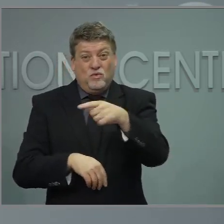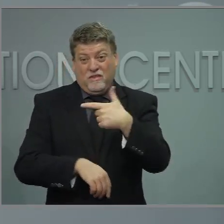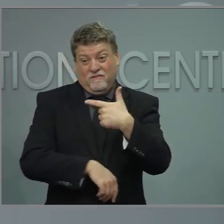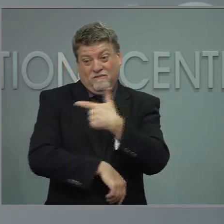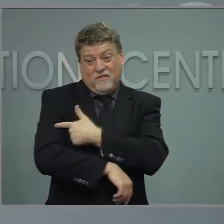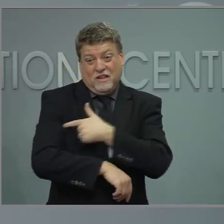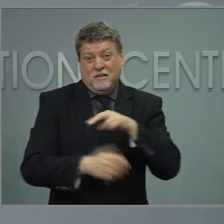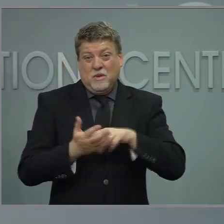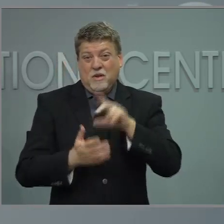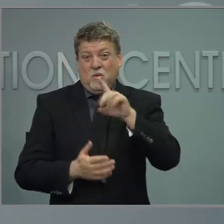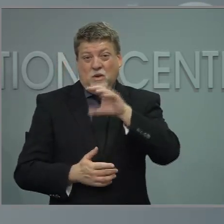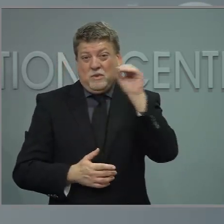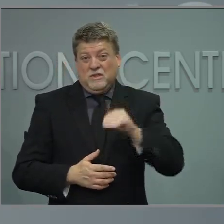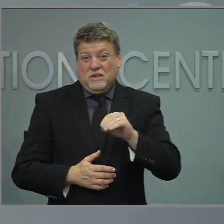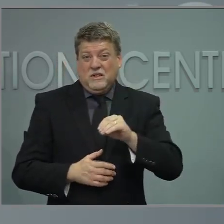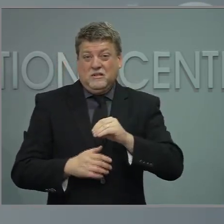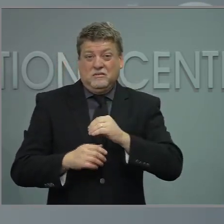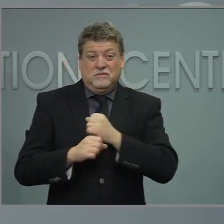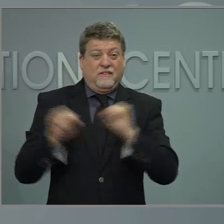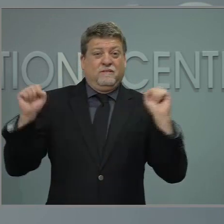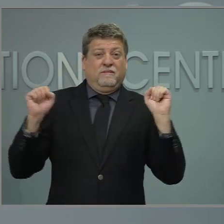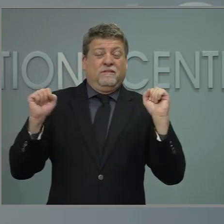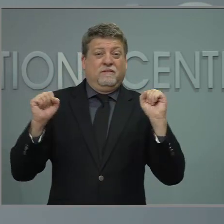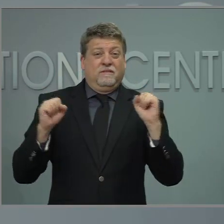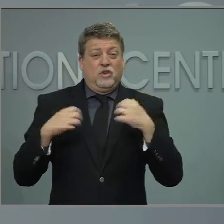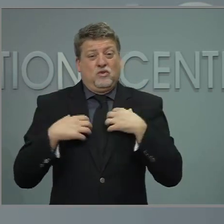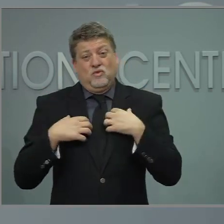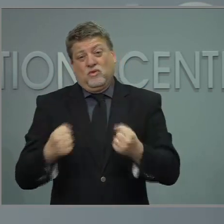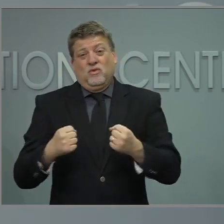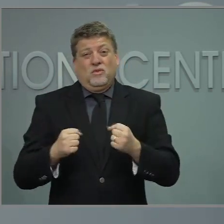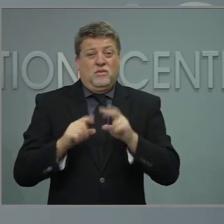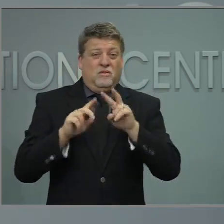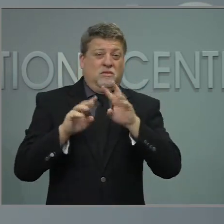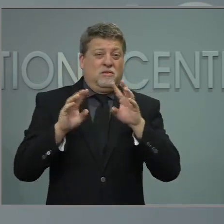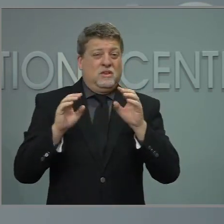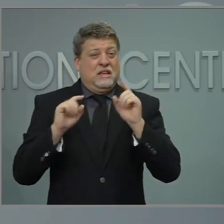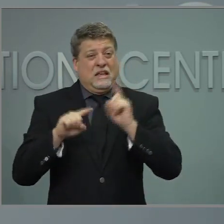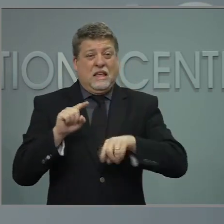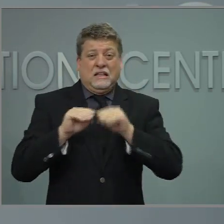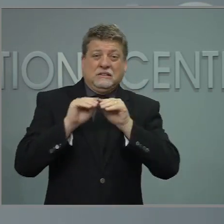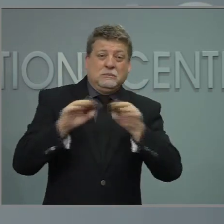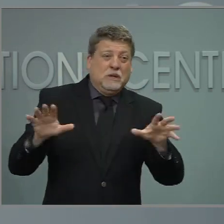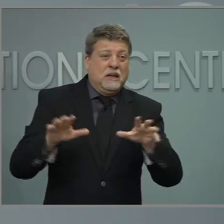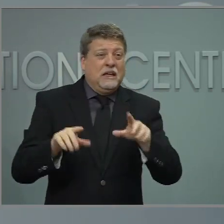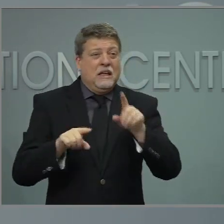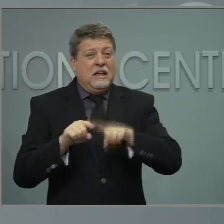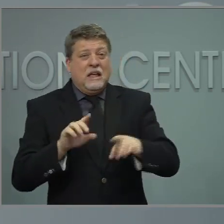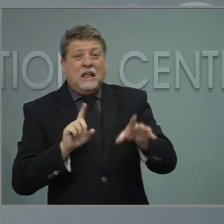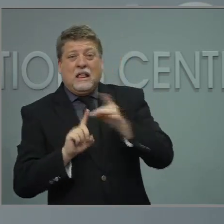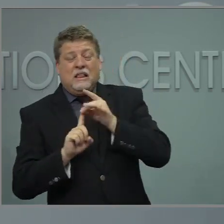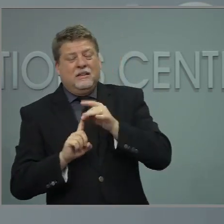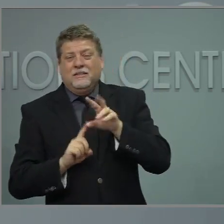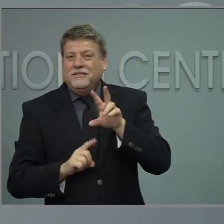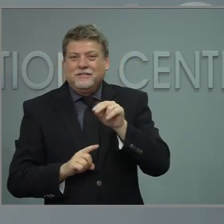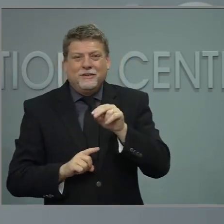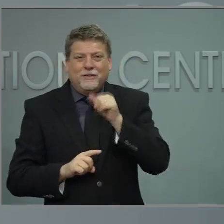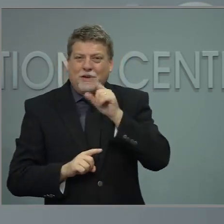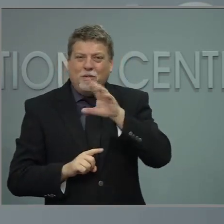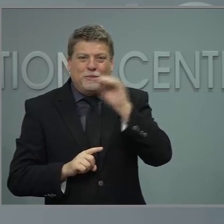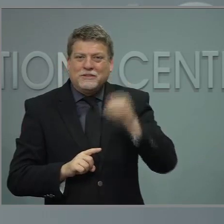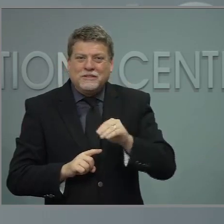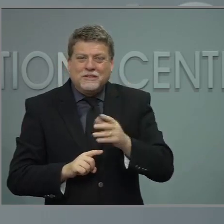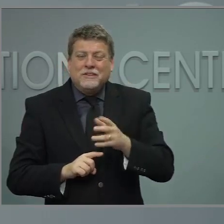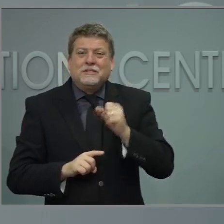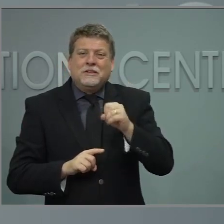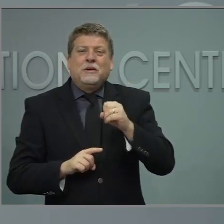And that's why we want to get as many folks vaccinated to really get that viral level low in our communities. And right now, we